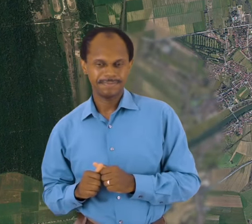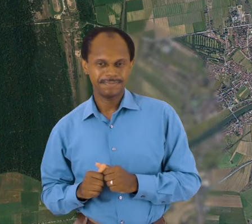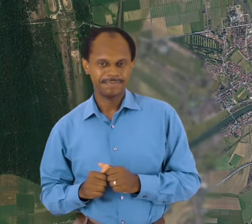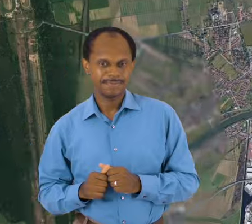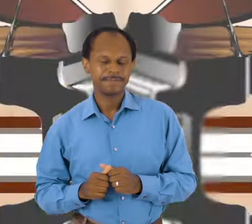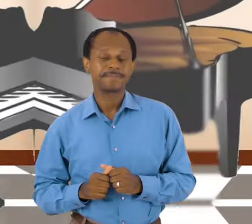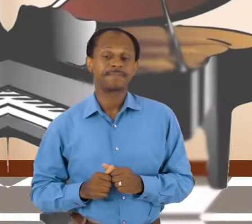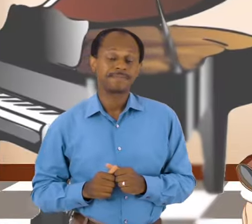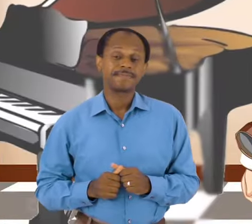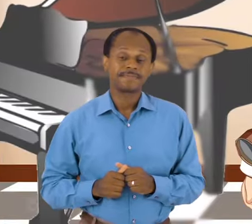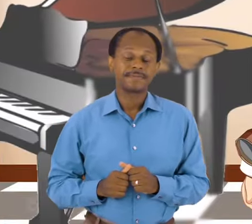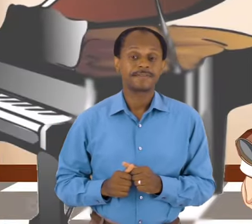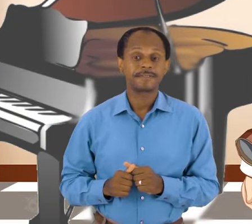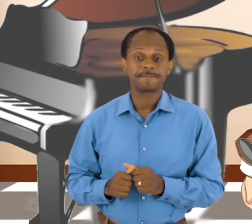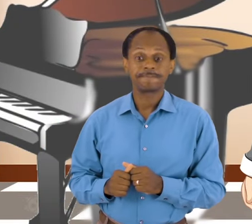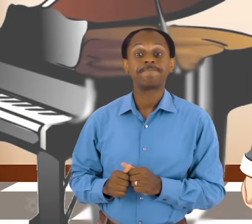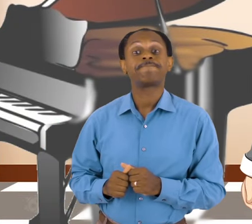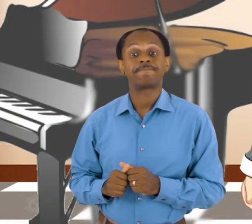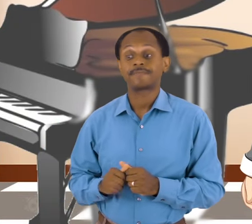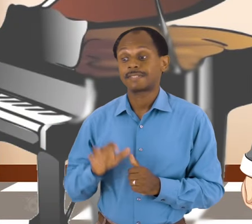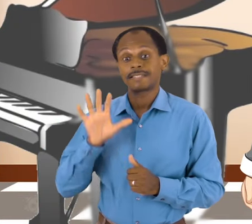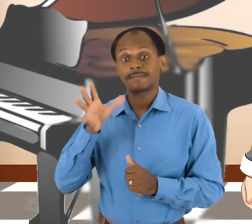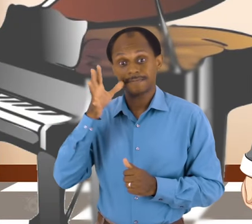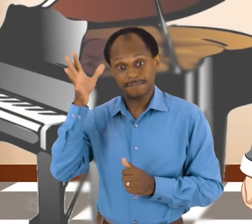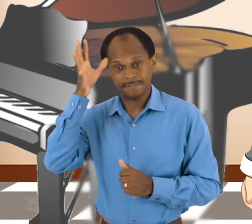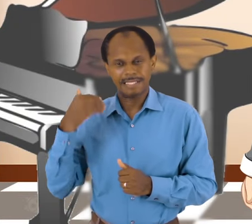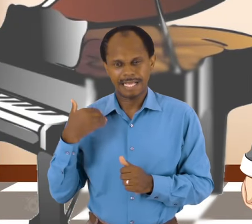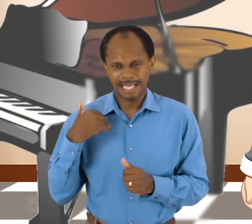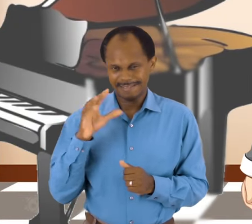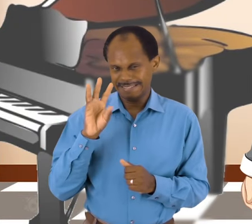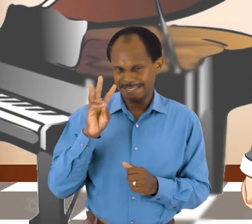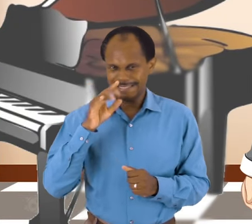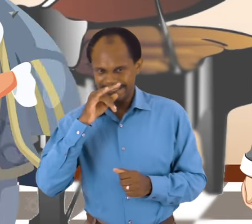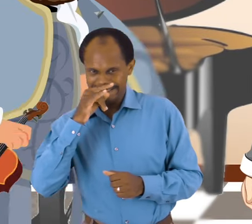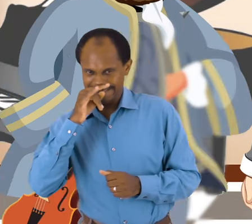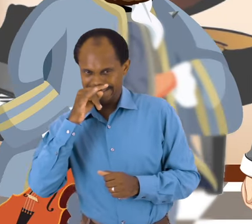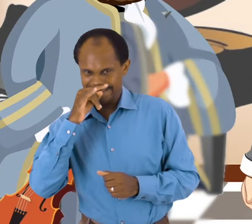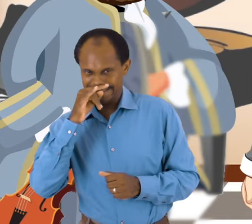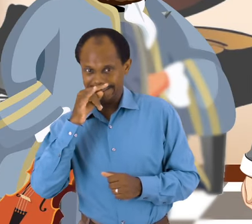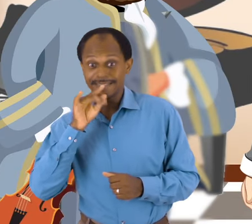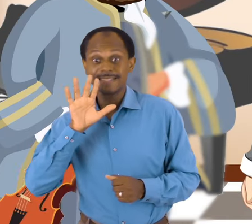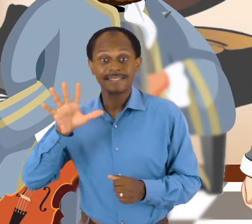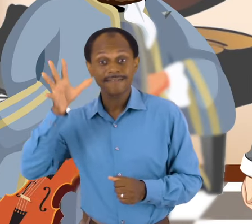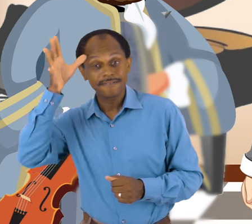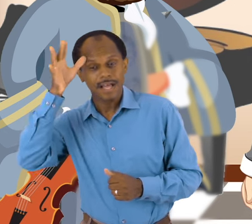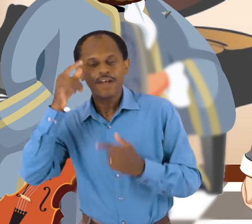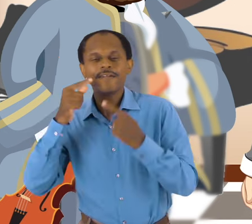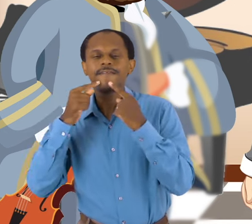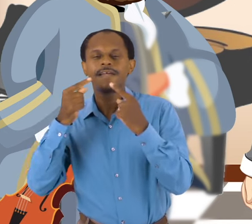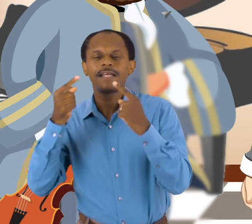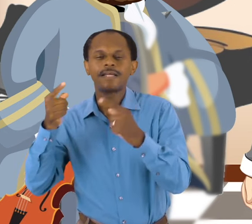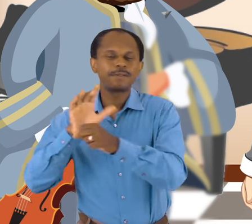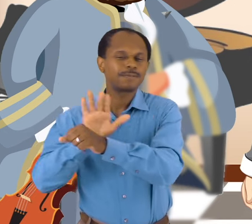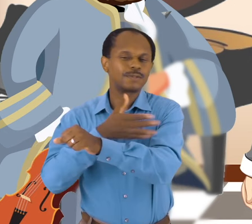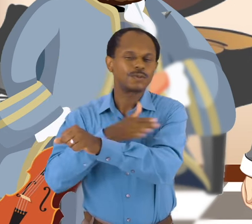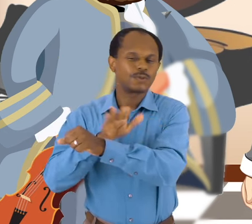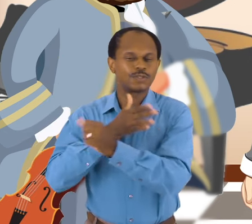Galilei was born. Galileo was the oldest of six kids, and his dad was a well-known